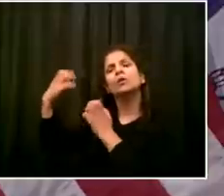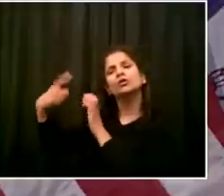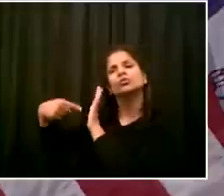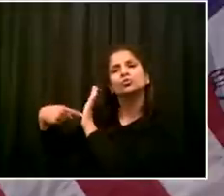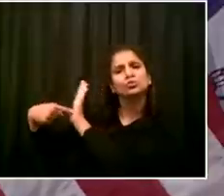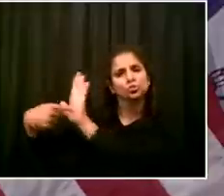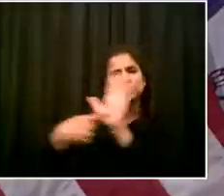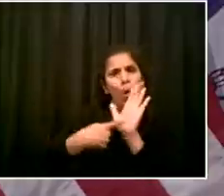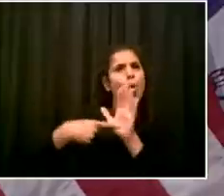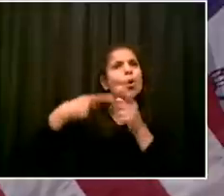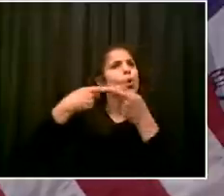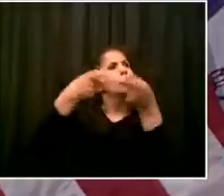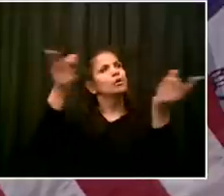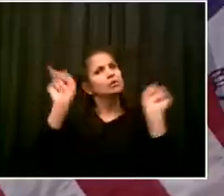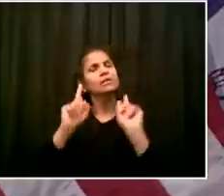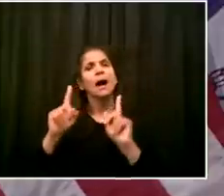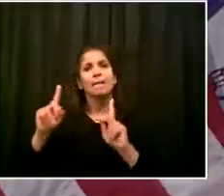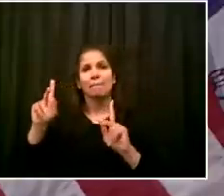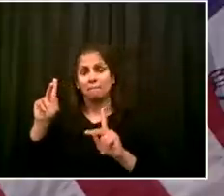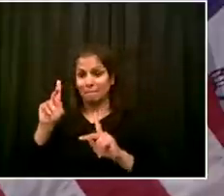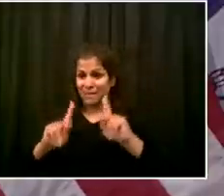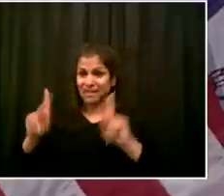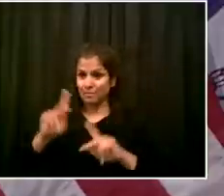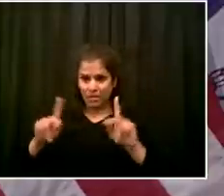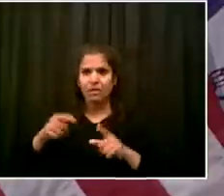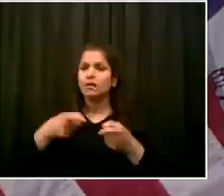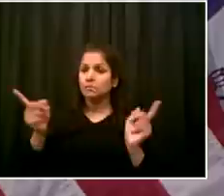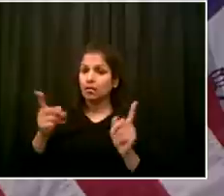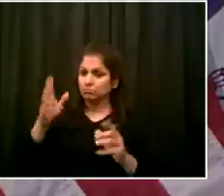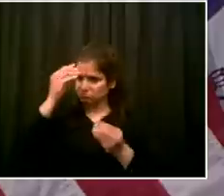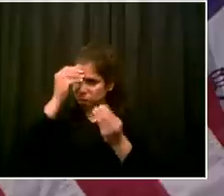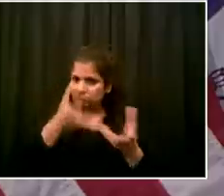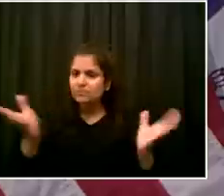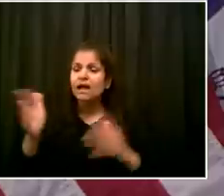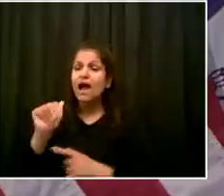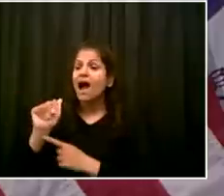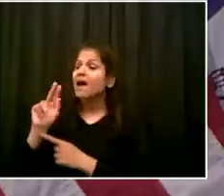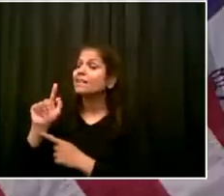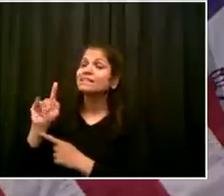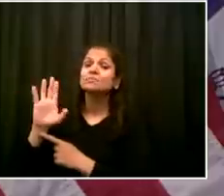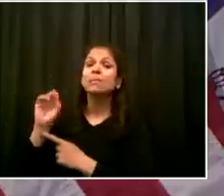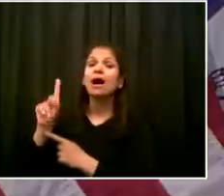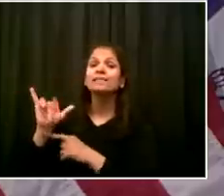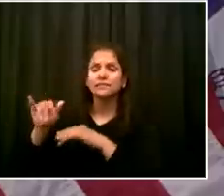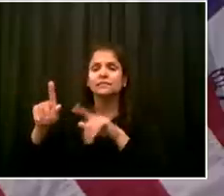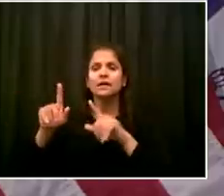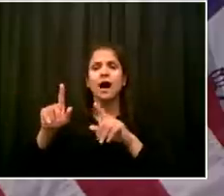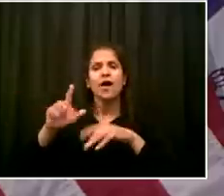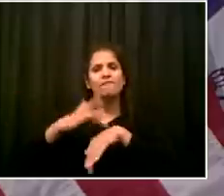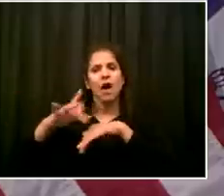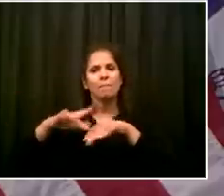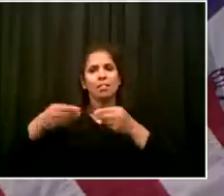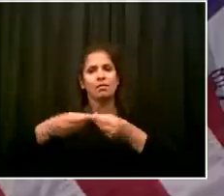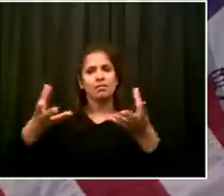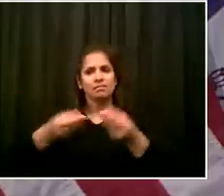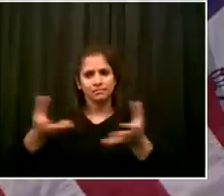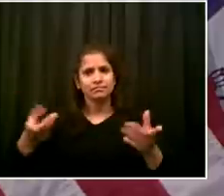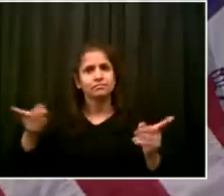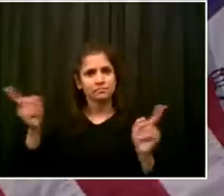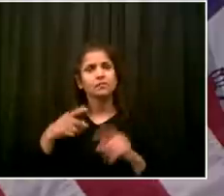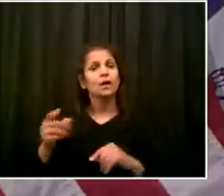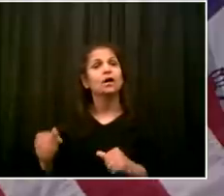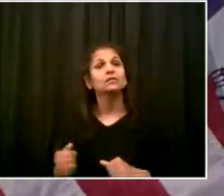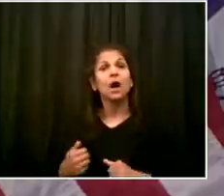further in the right direction. And it's smart for us to show people how it works, because more and more labs are now